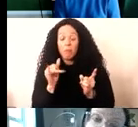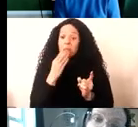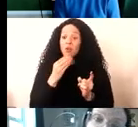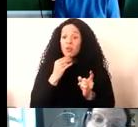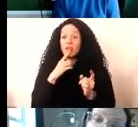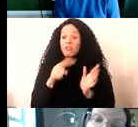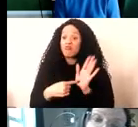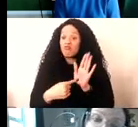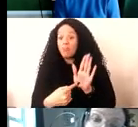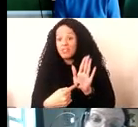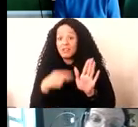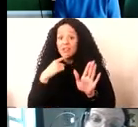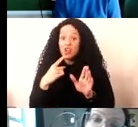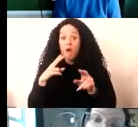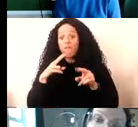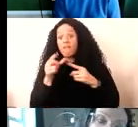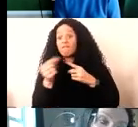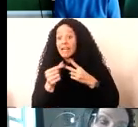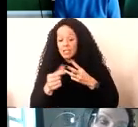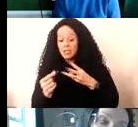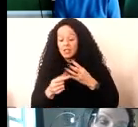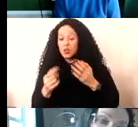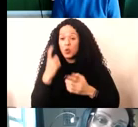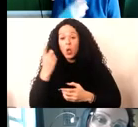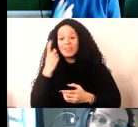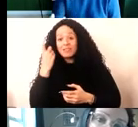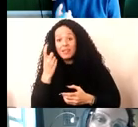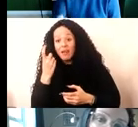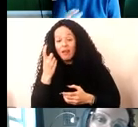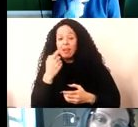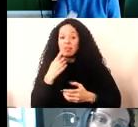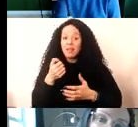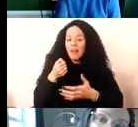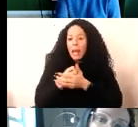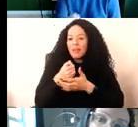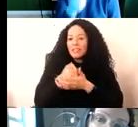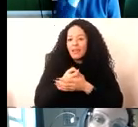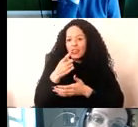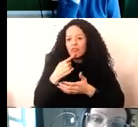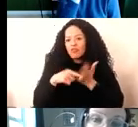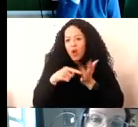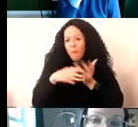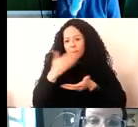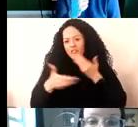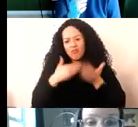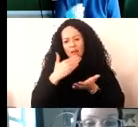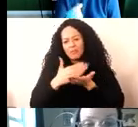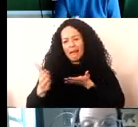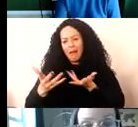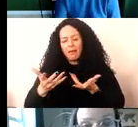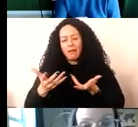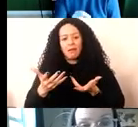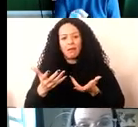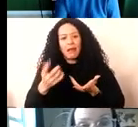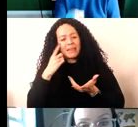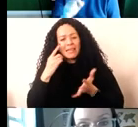factors to consider. And the limitations Tom's described, I think very clearly may be